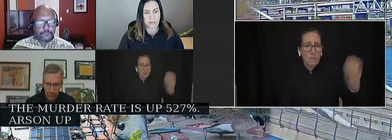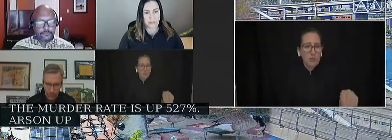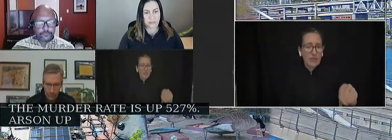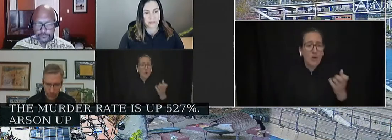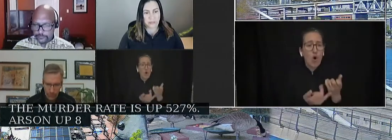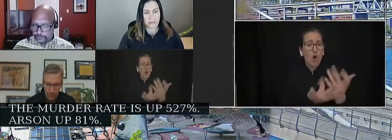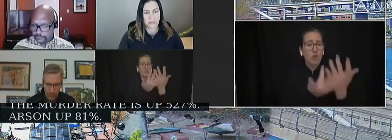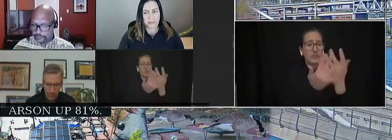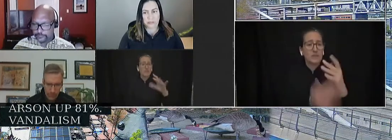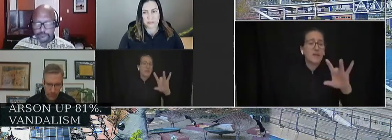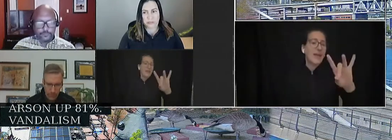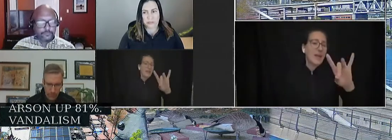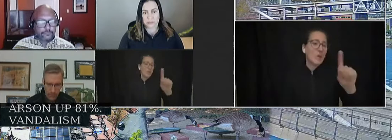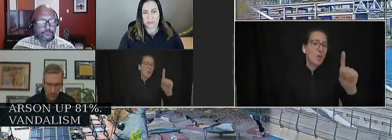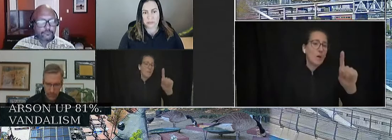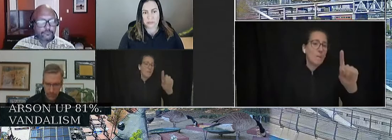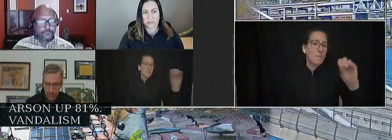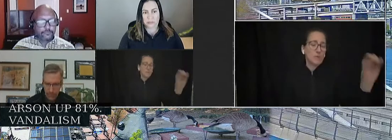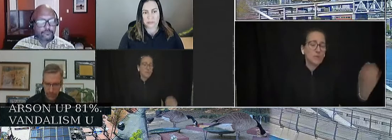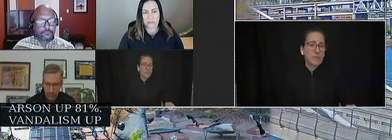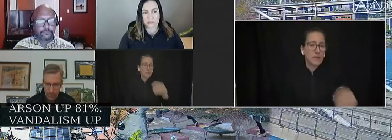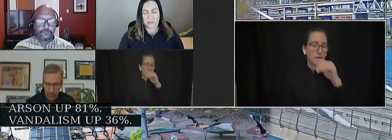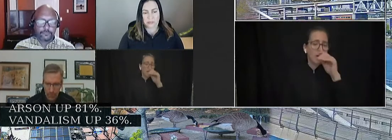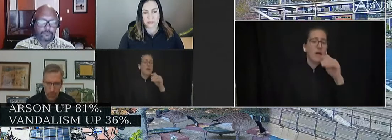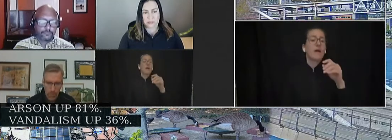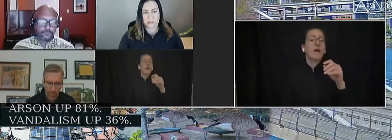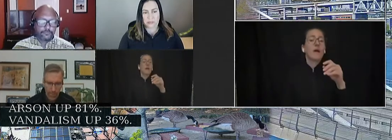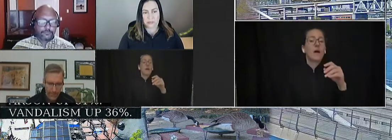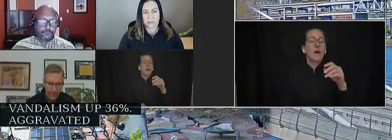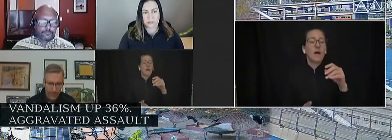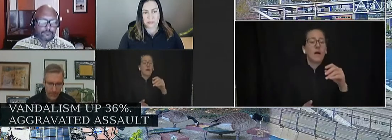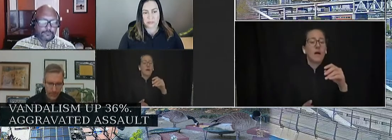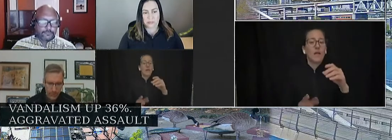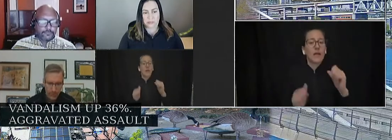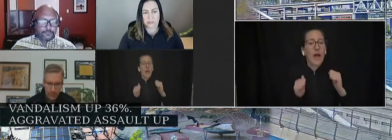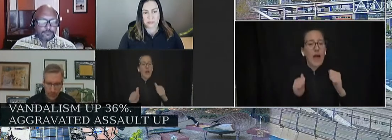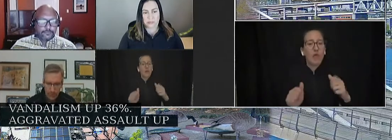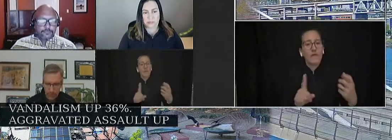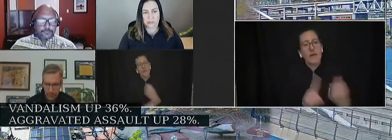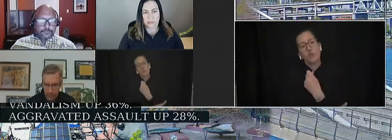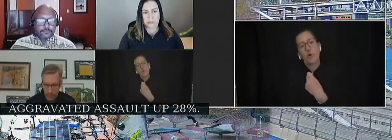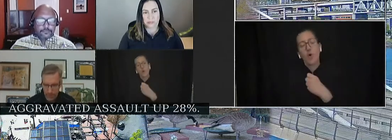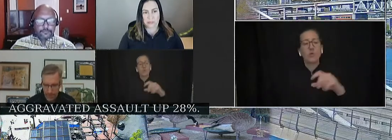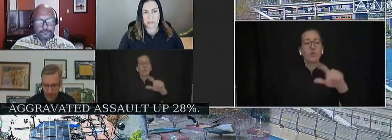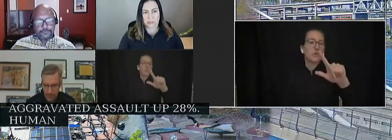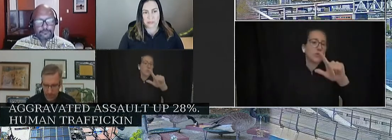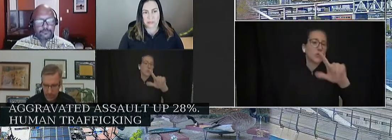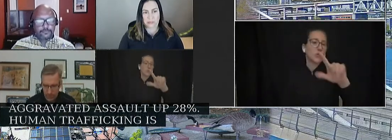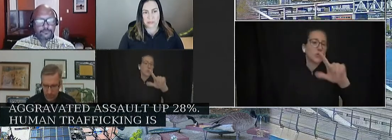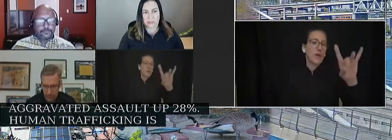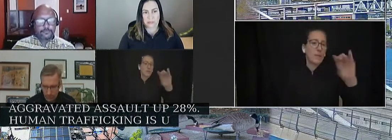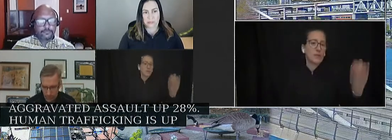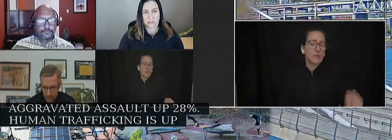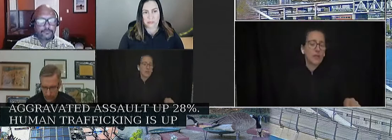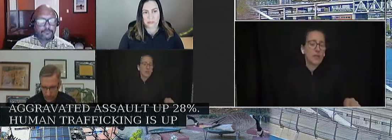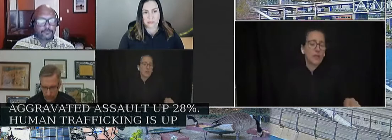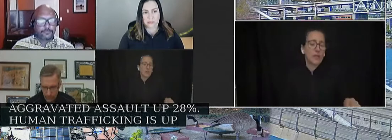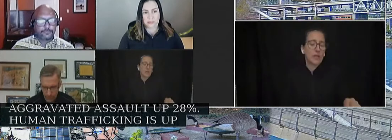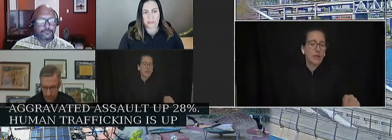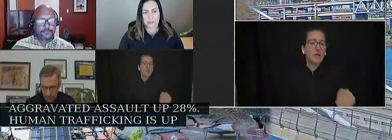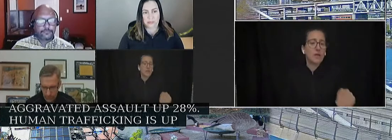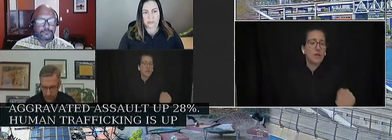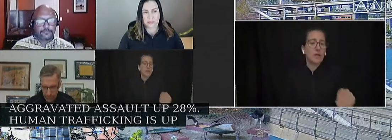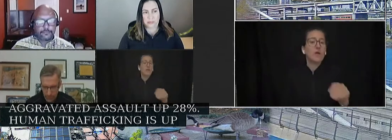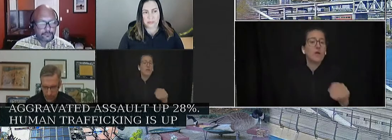36 percent. Aggravated assault is up 28 percent. Human trafficking is up 16 percent. And burglaries are up 12 percent.